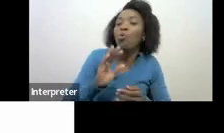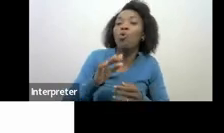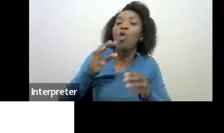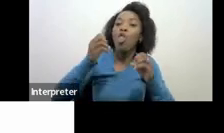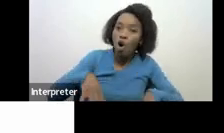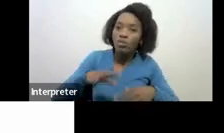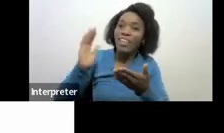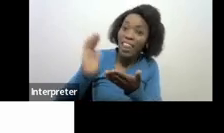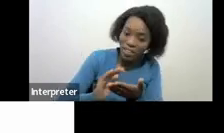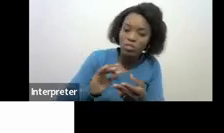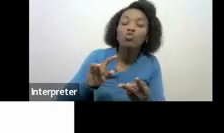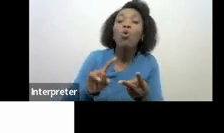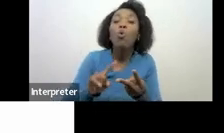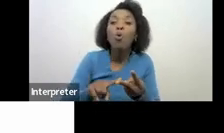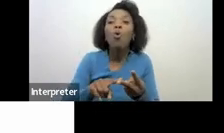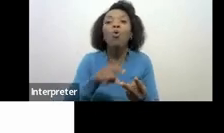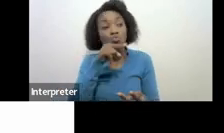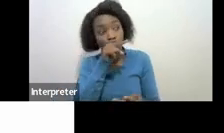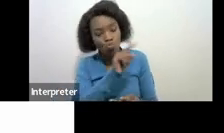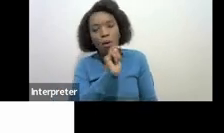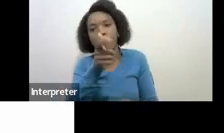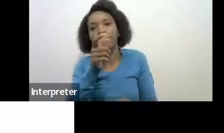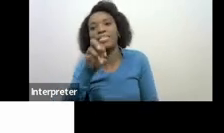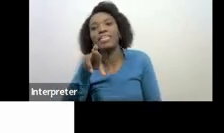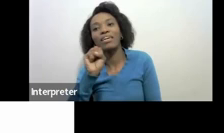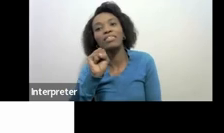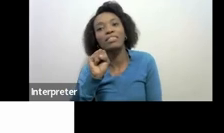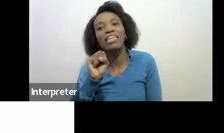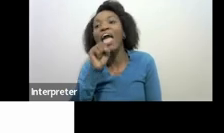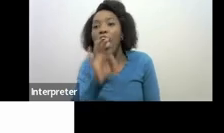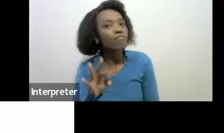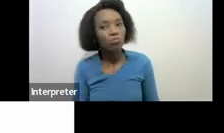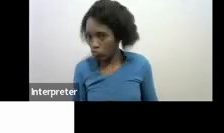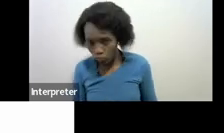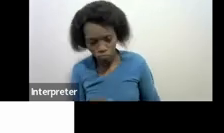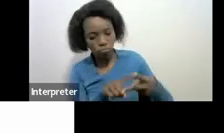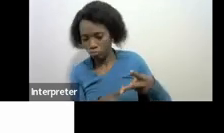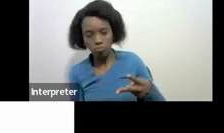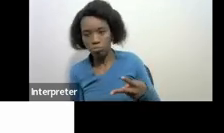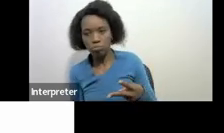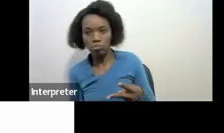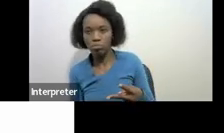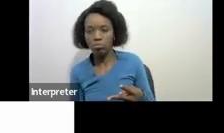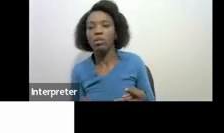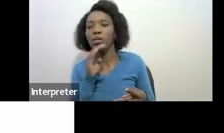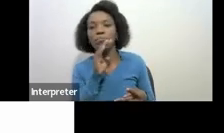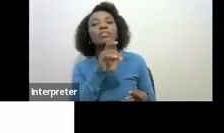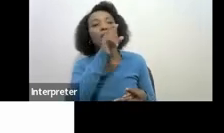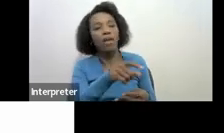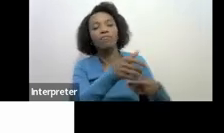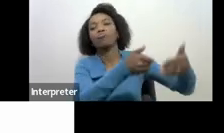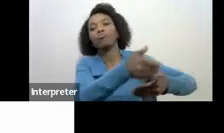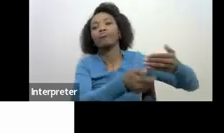result in you paying SARS if it doesn't result into this too then you need to follow the normal